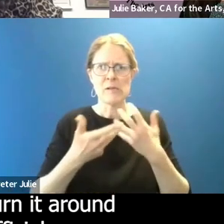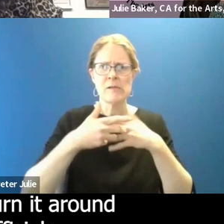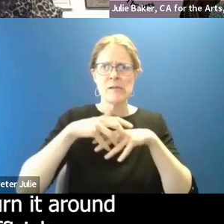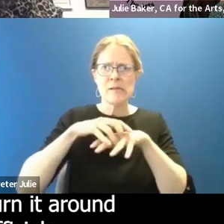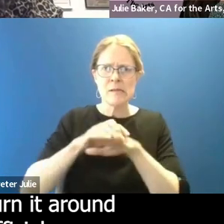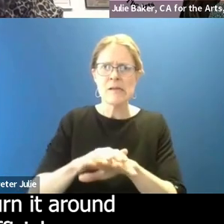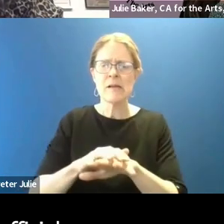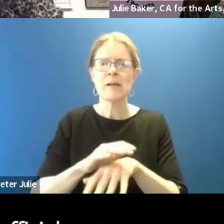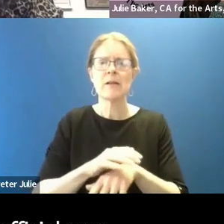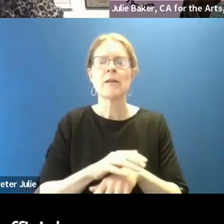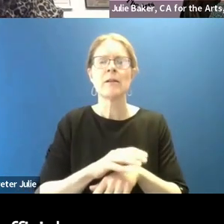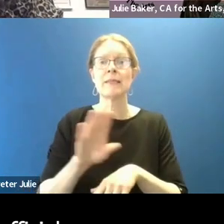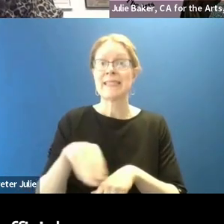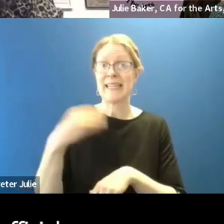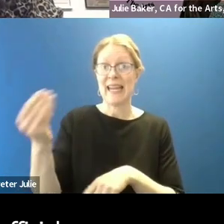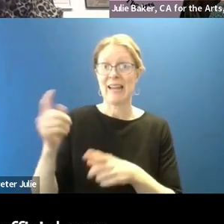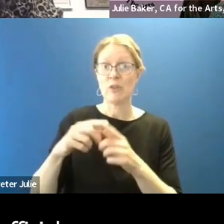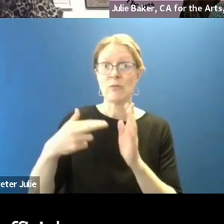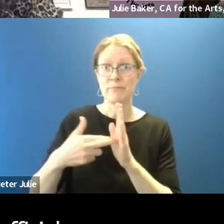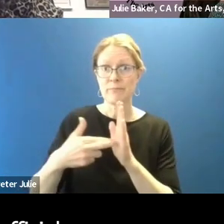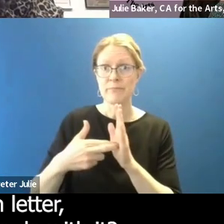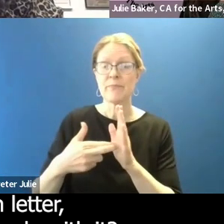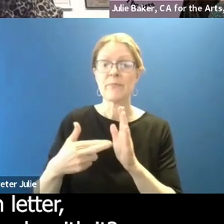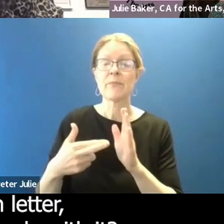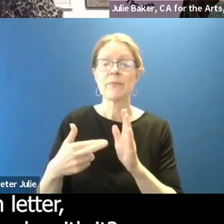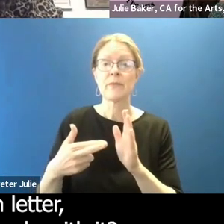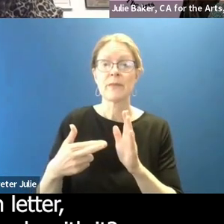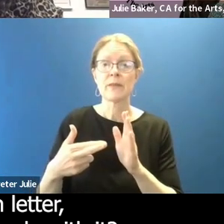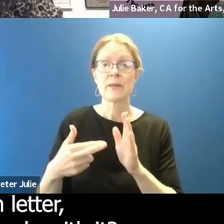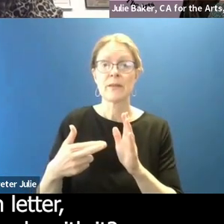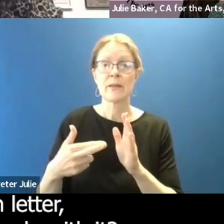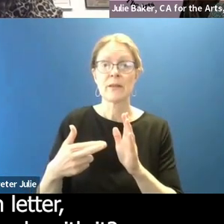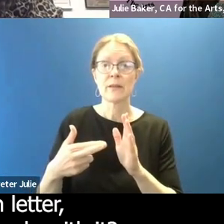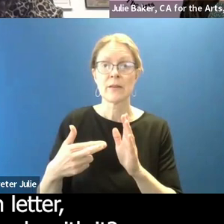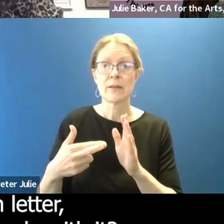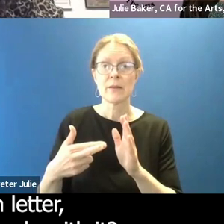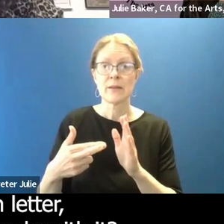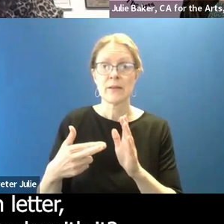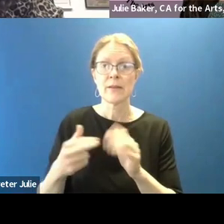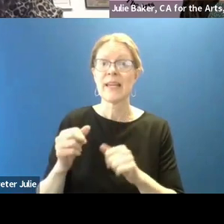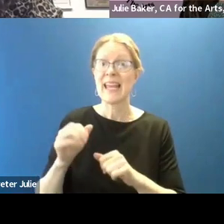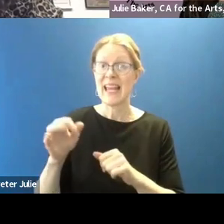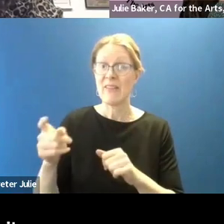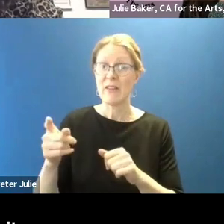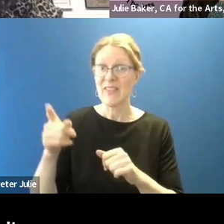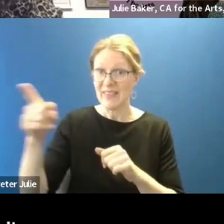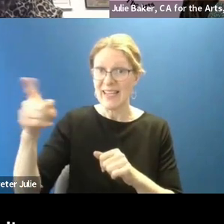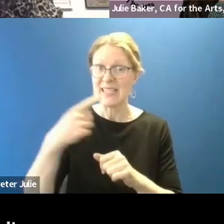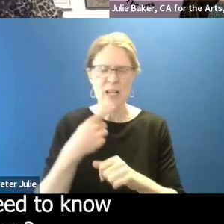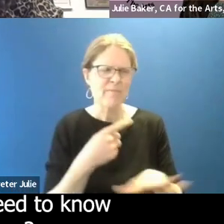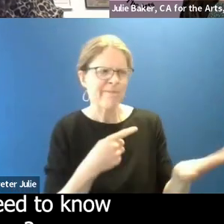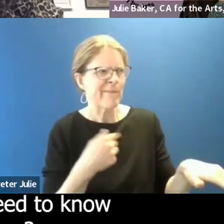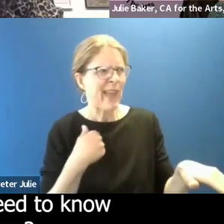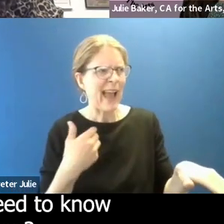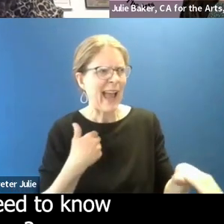to the elected officials. So when the elected official says, I got this sign on letter. What am I supposed to do with it? I want to